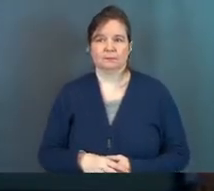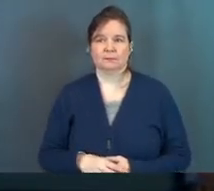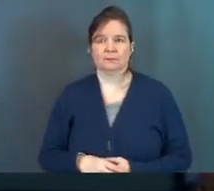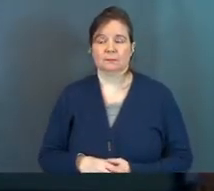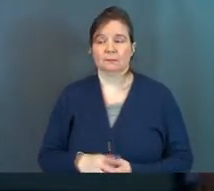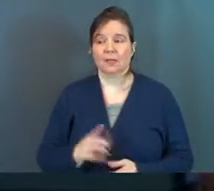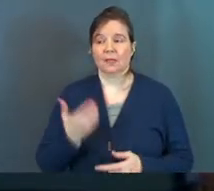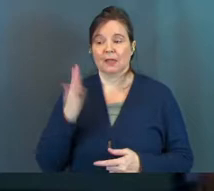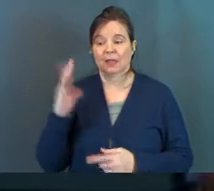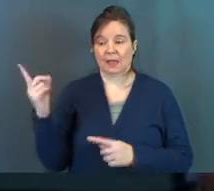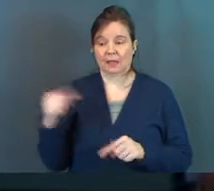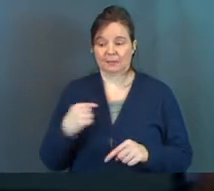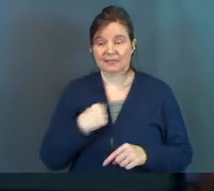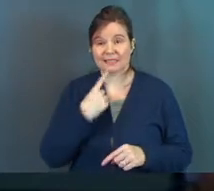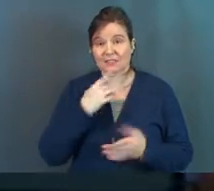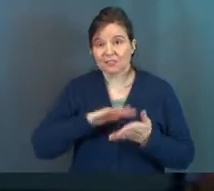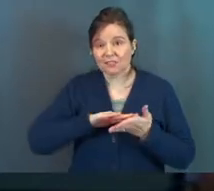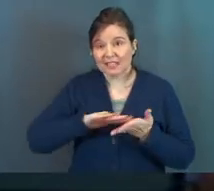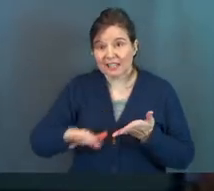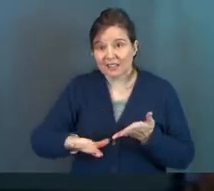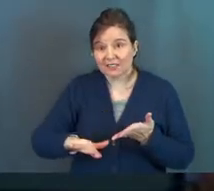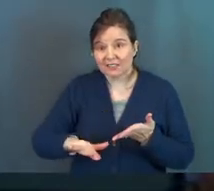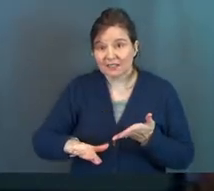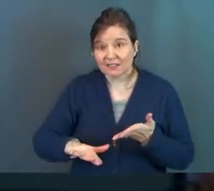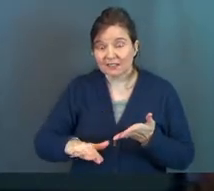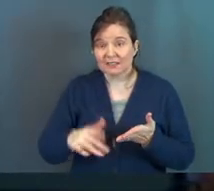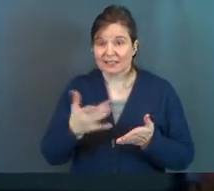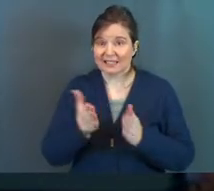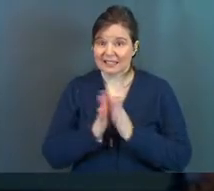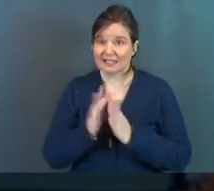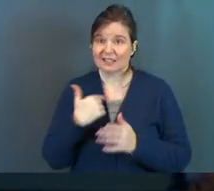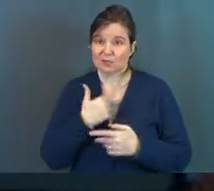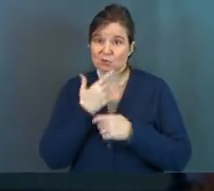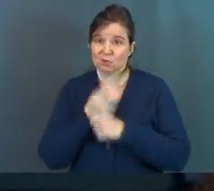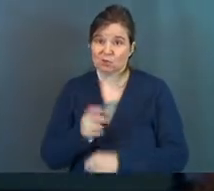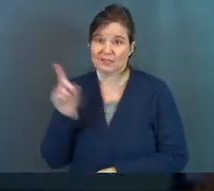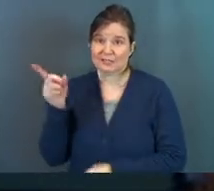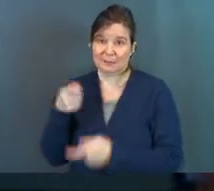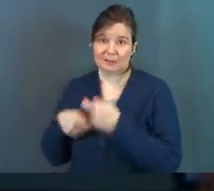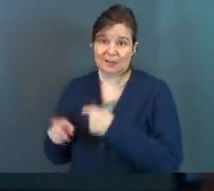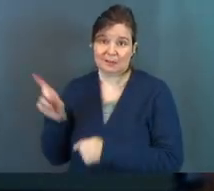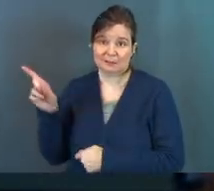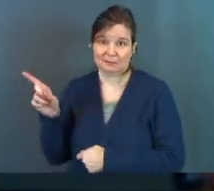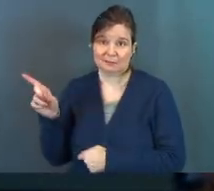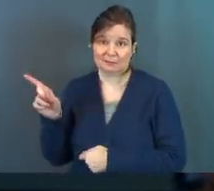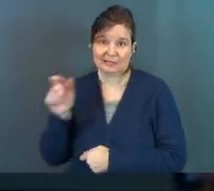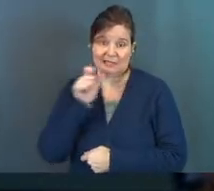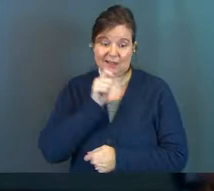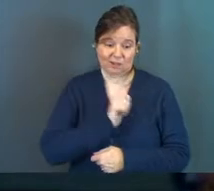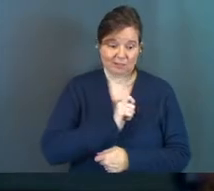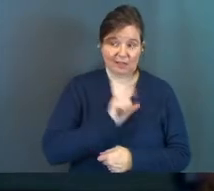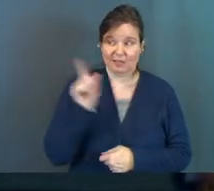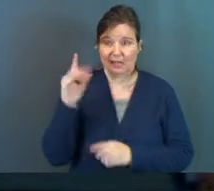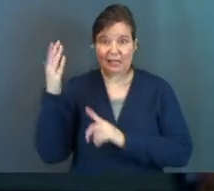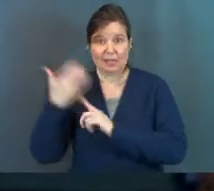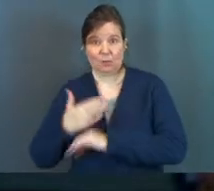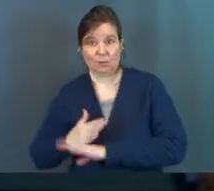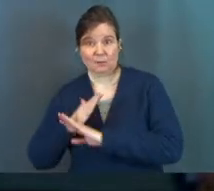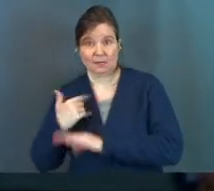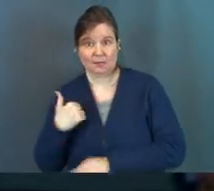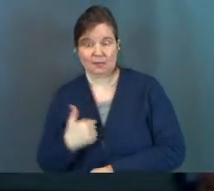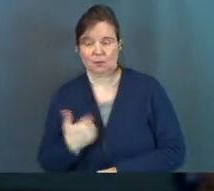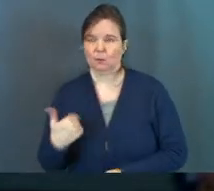And when God comes in and says, forgive, he's asking us to trust him instead, that he'll protect us.